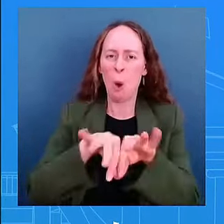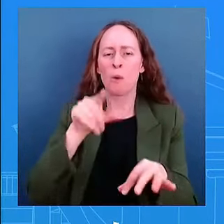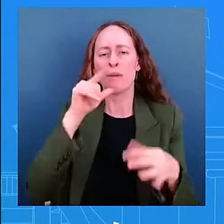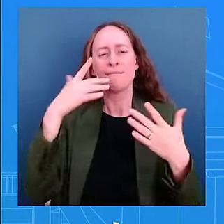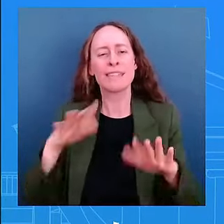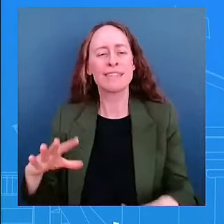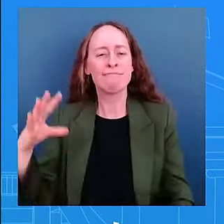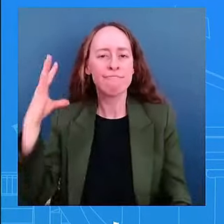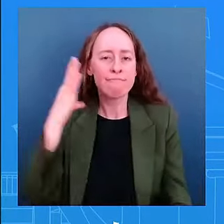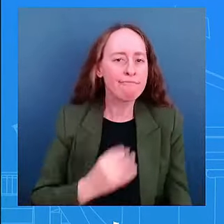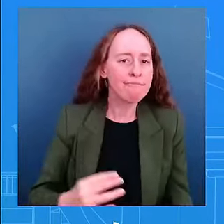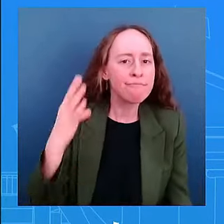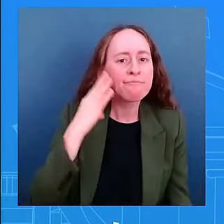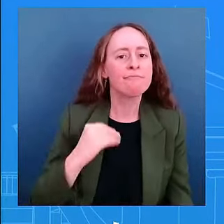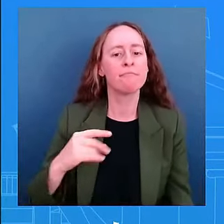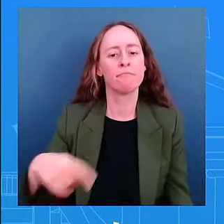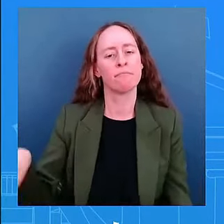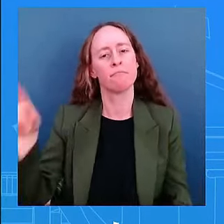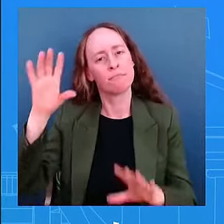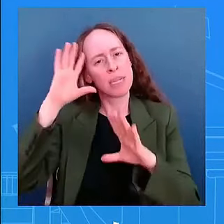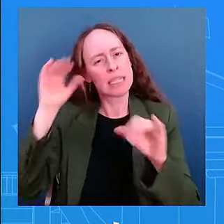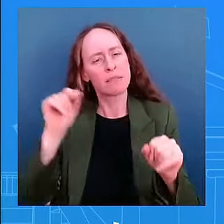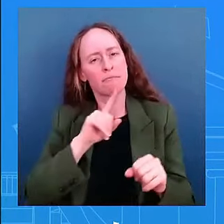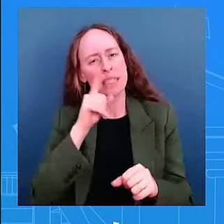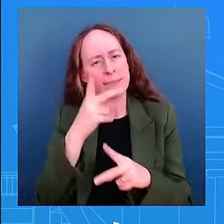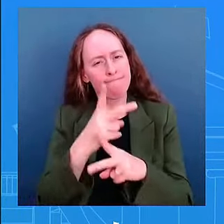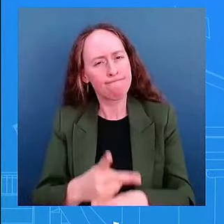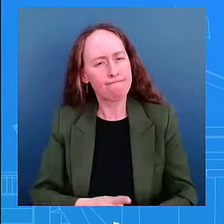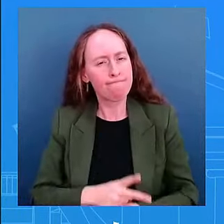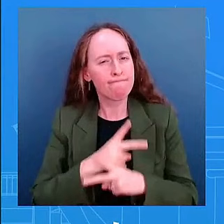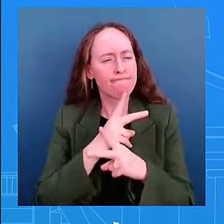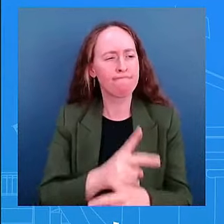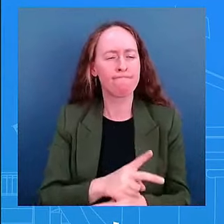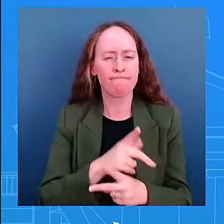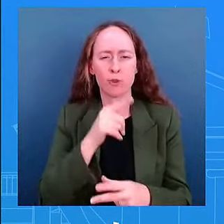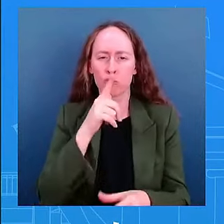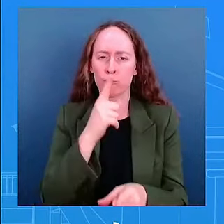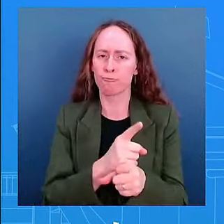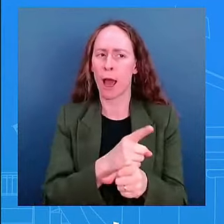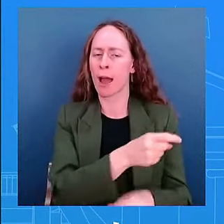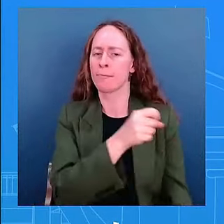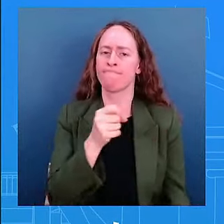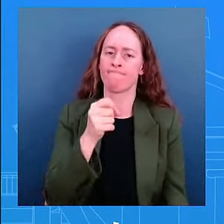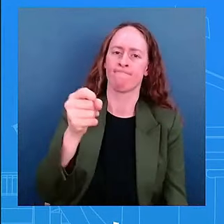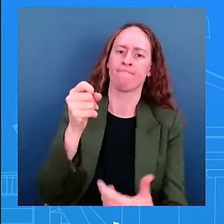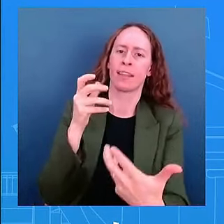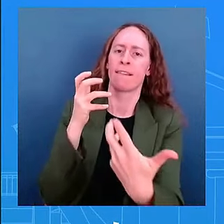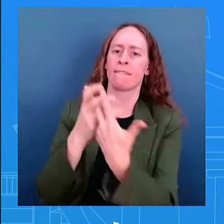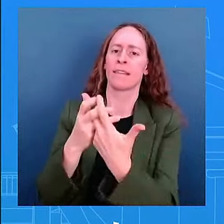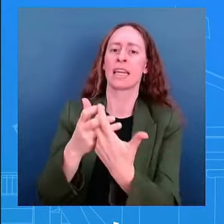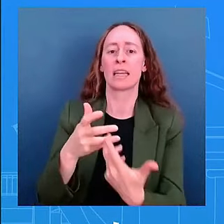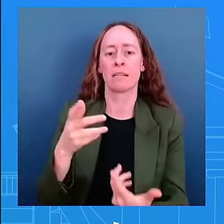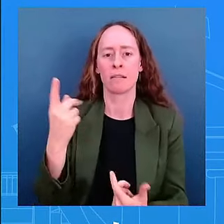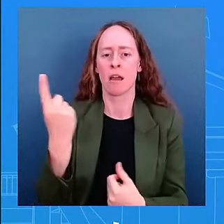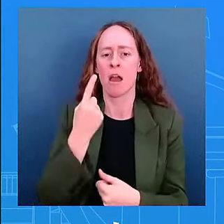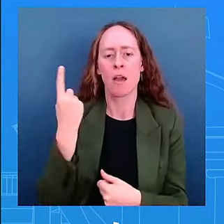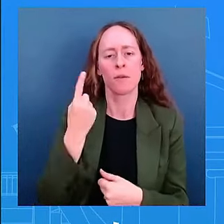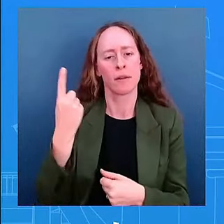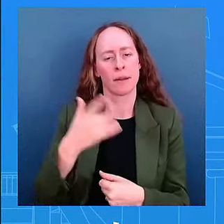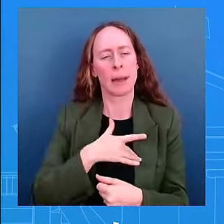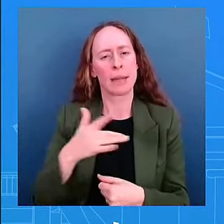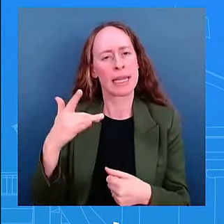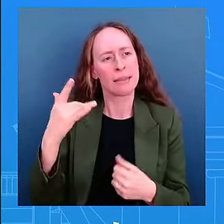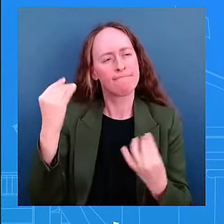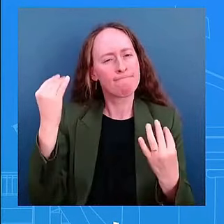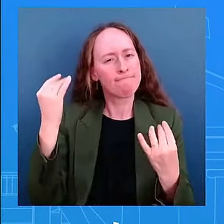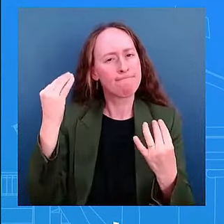like he does any other appointment that he makes within uh within the administration don't have anything for you on timing on timeline uh we don't